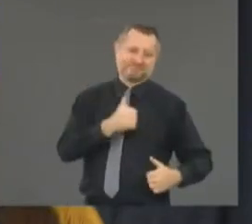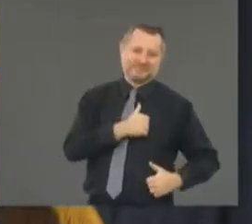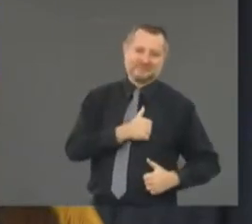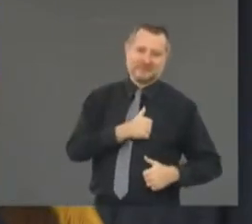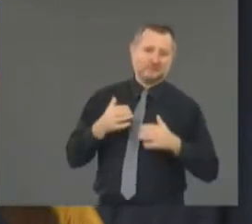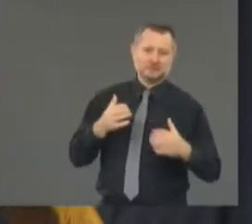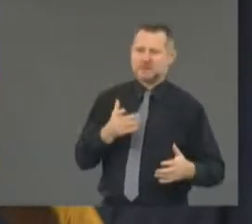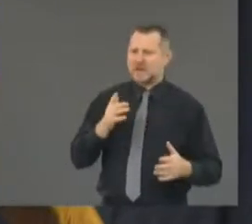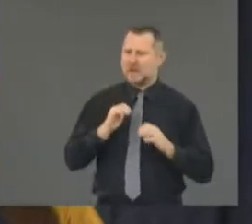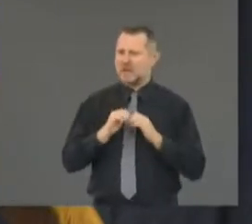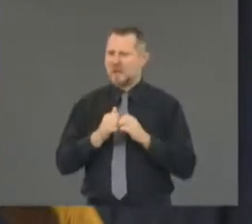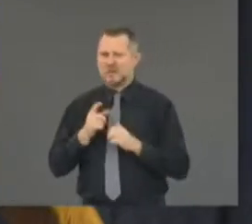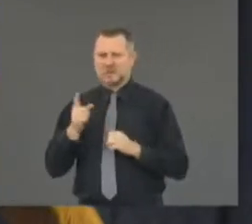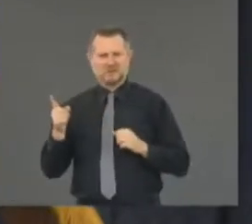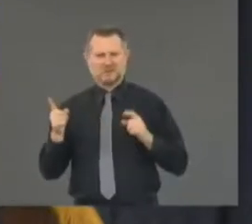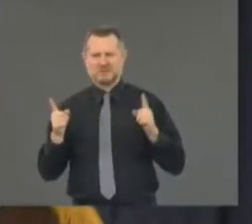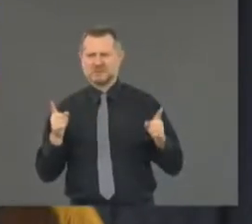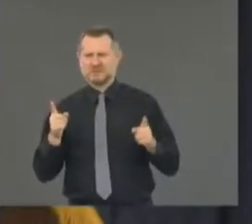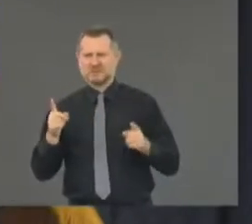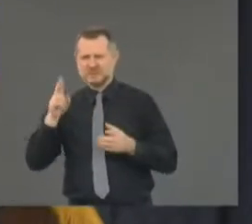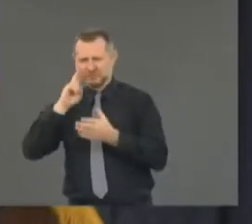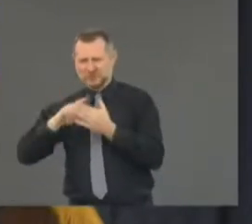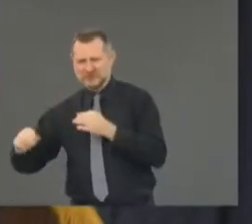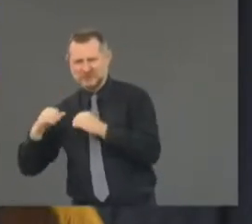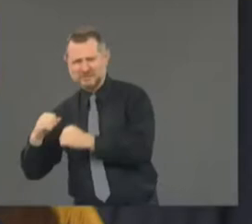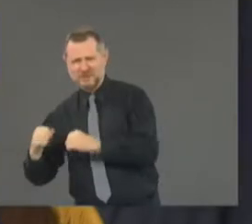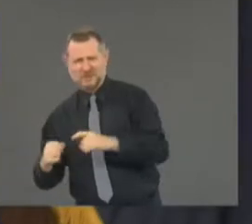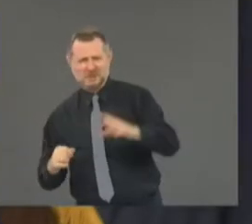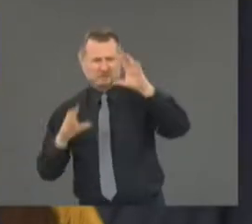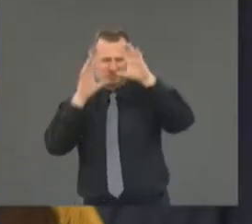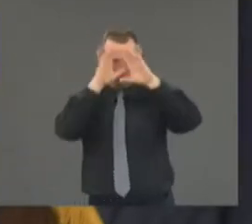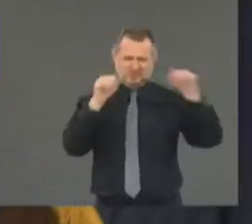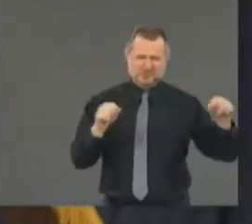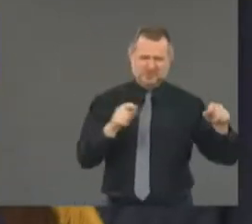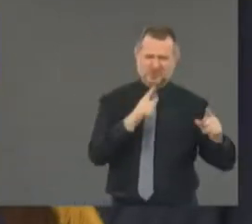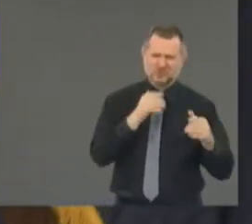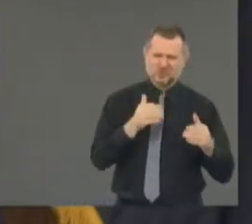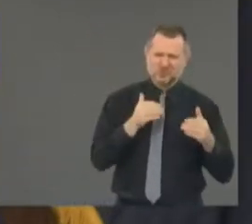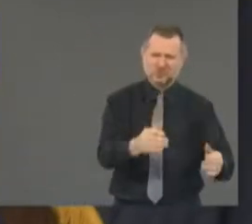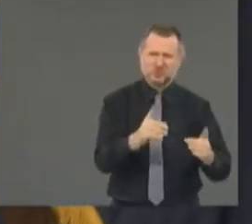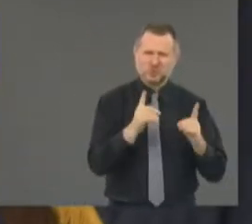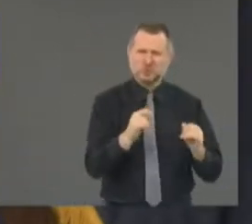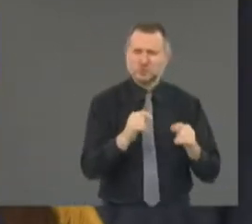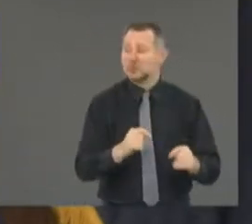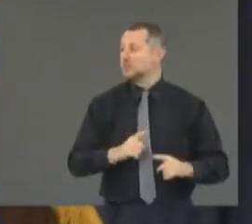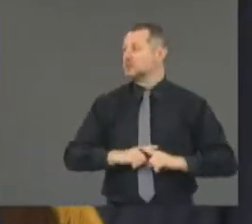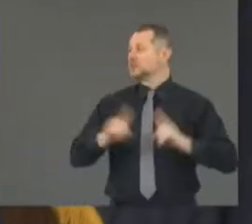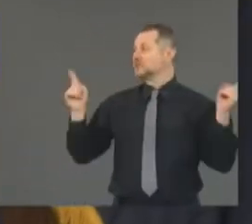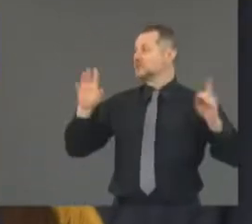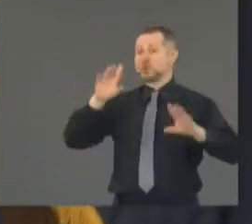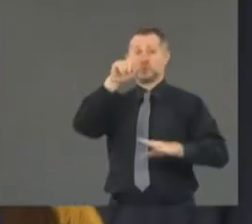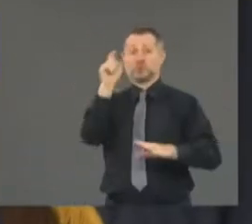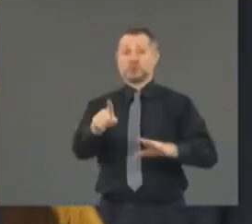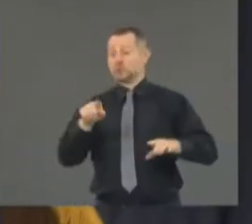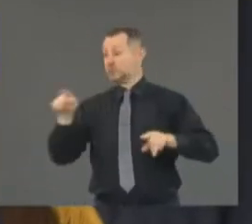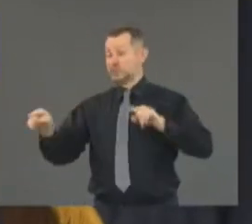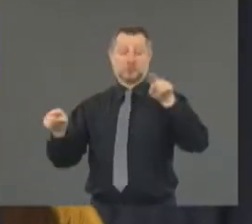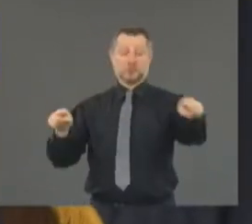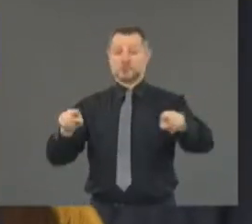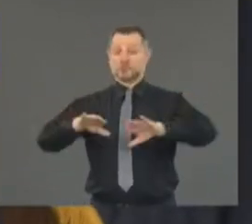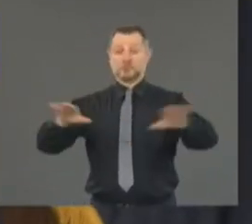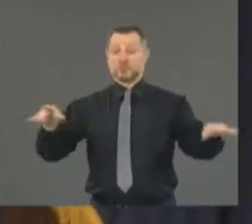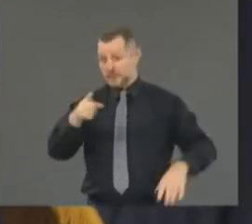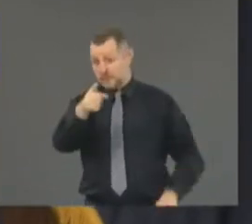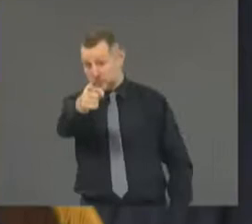and then do it? That's another question. Uh, if you don't believe it's right,